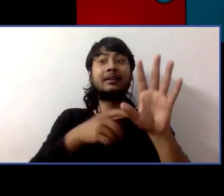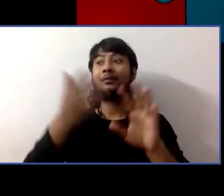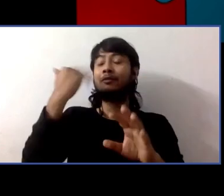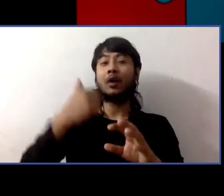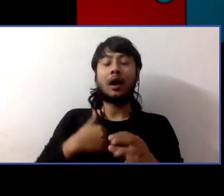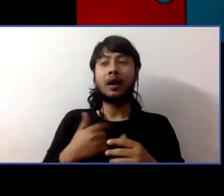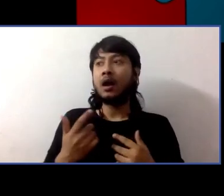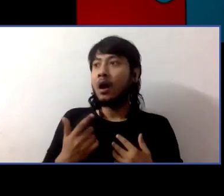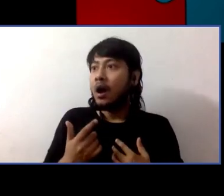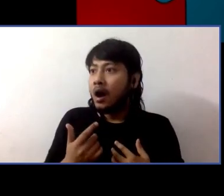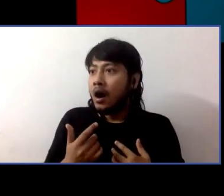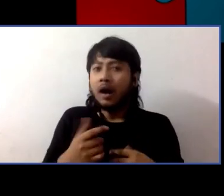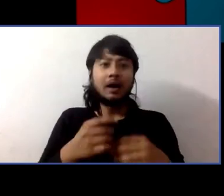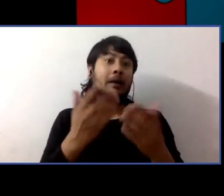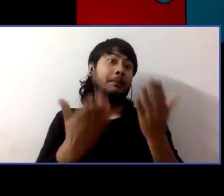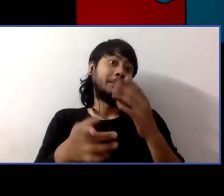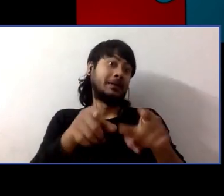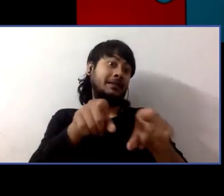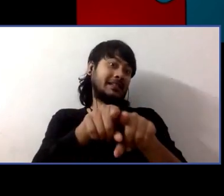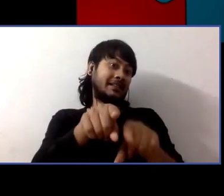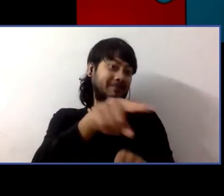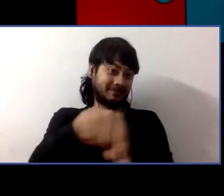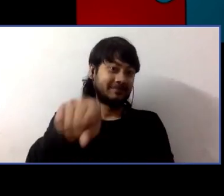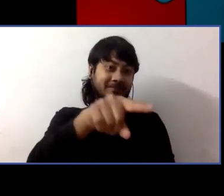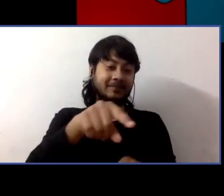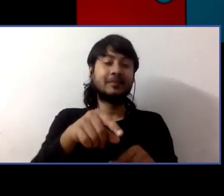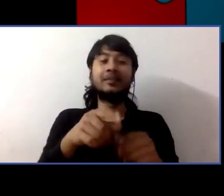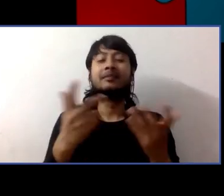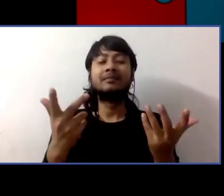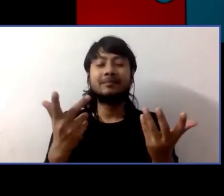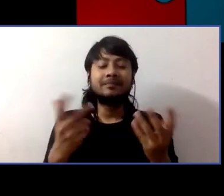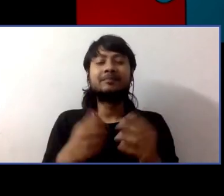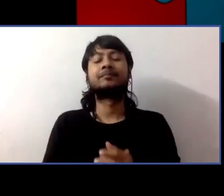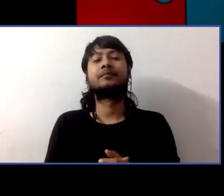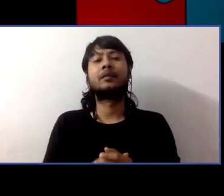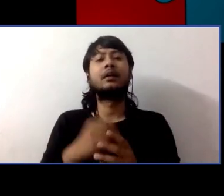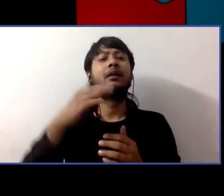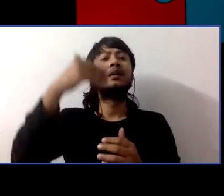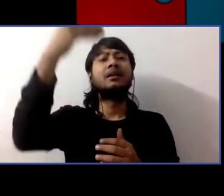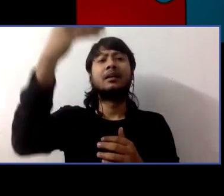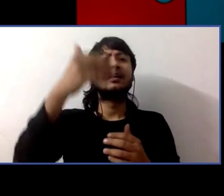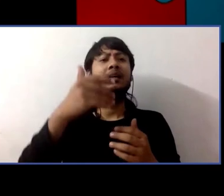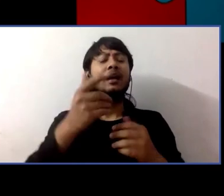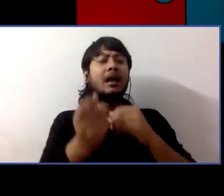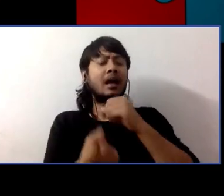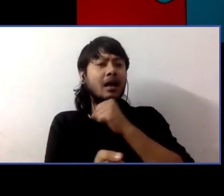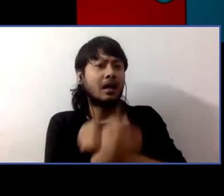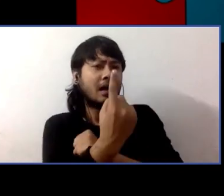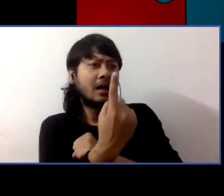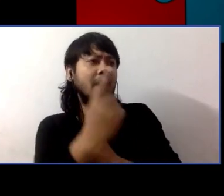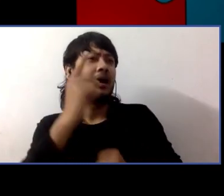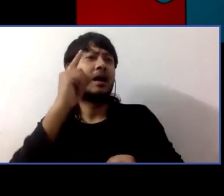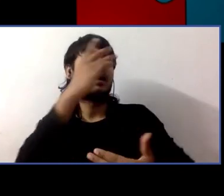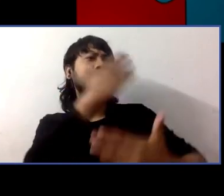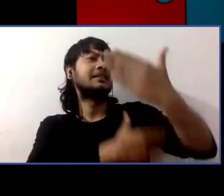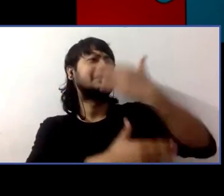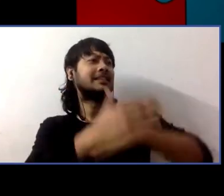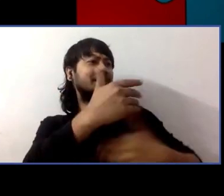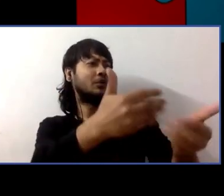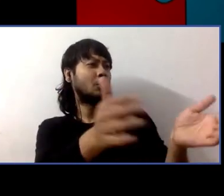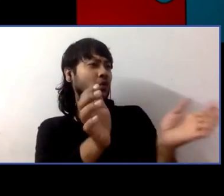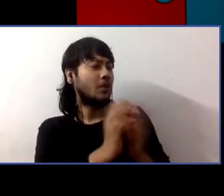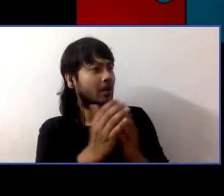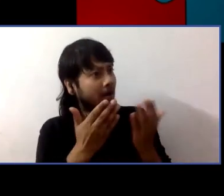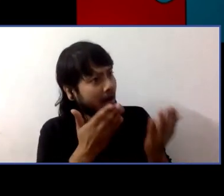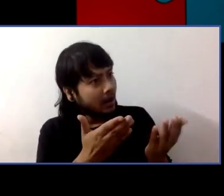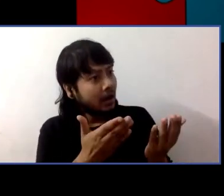really anytime that you are engaging with or thinking about the disability community, understand first and foremost that